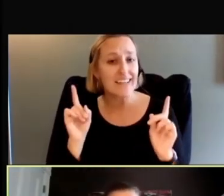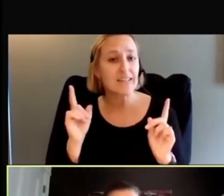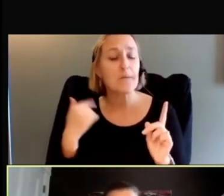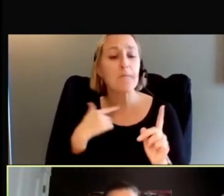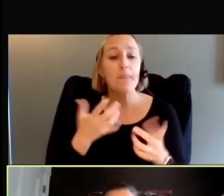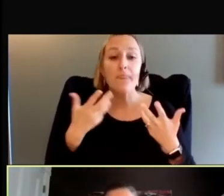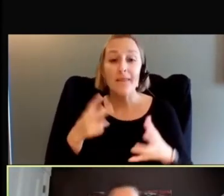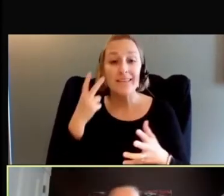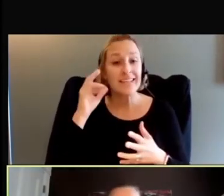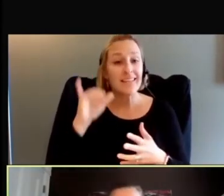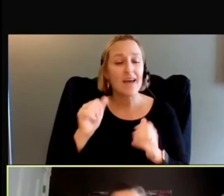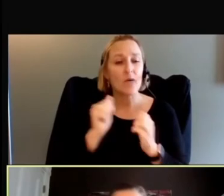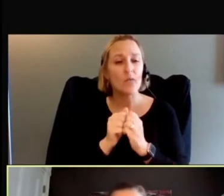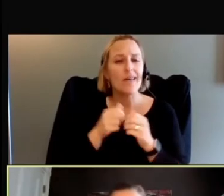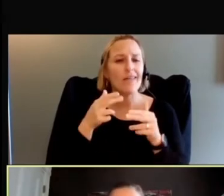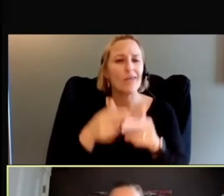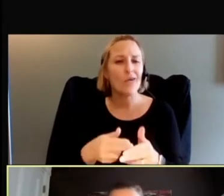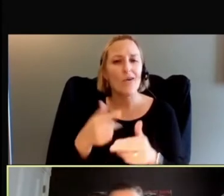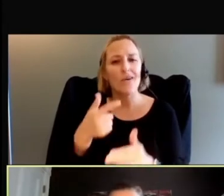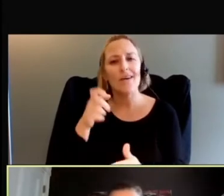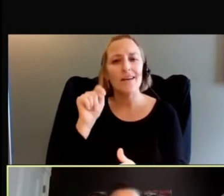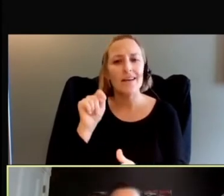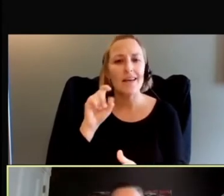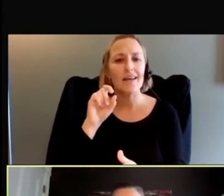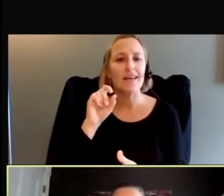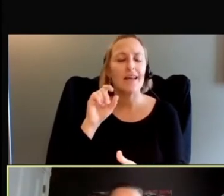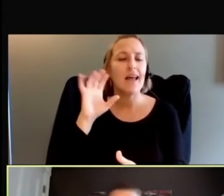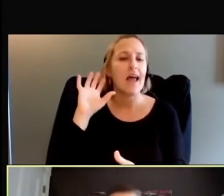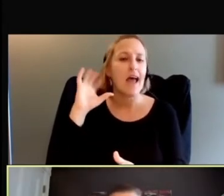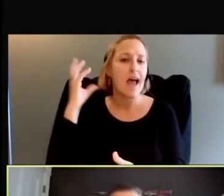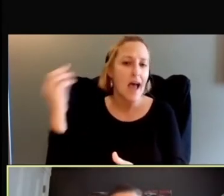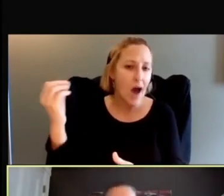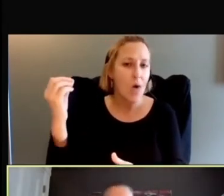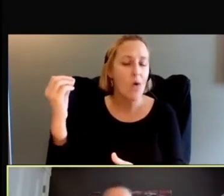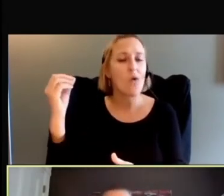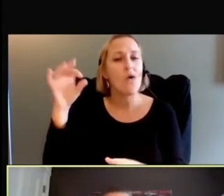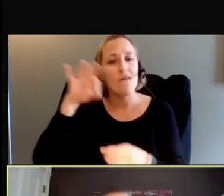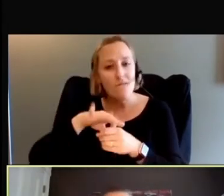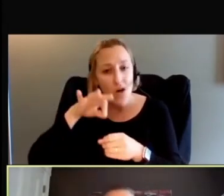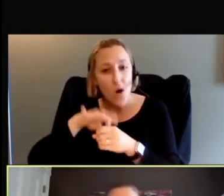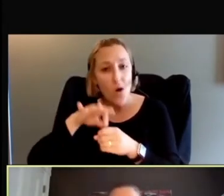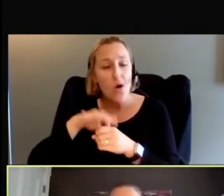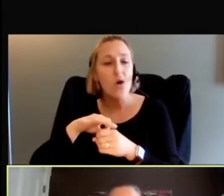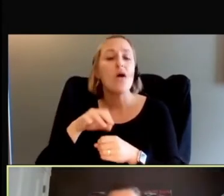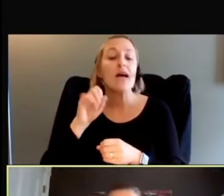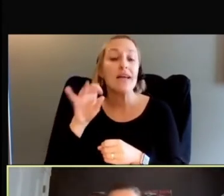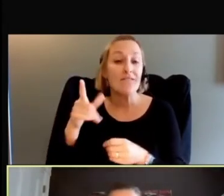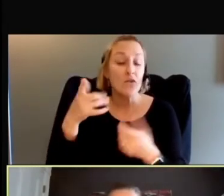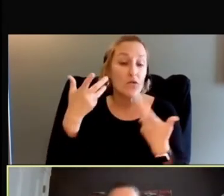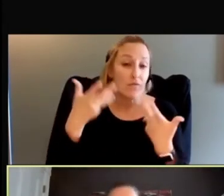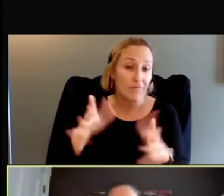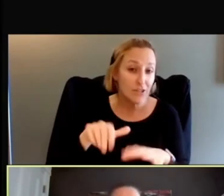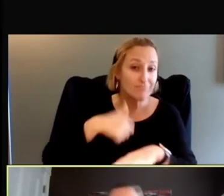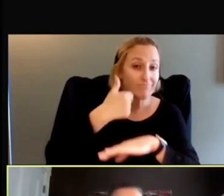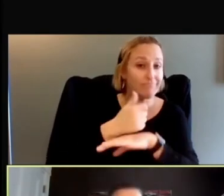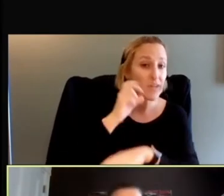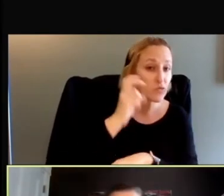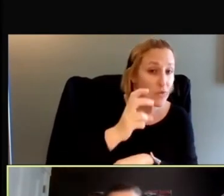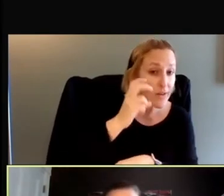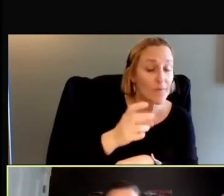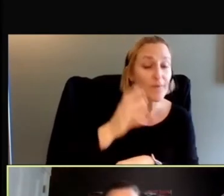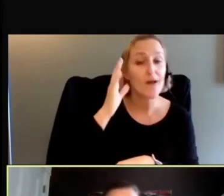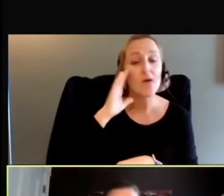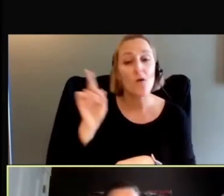the vote campaign, right? If you make a plan to vote, you have your transportation, you know, when you're going to go, you know where your voting location is, you're